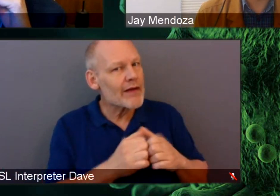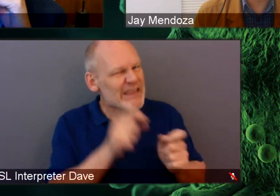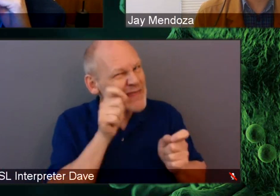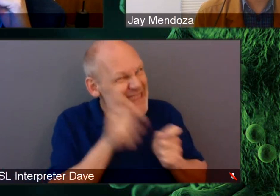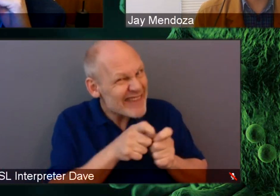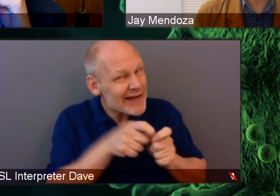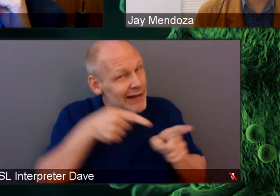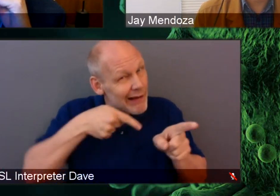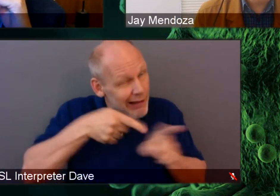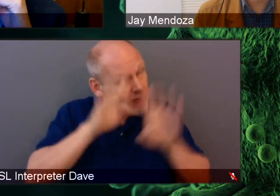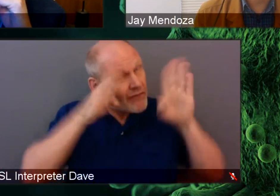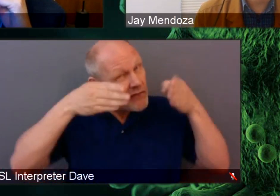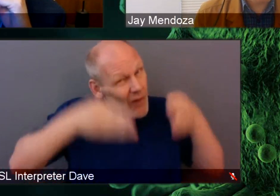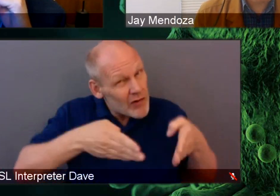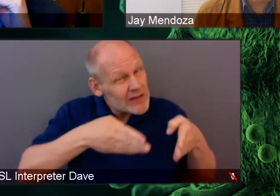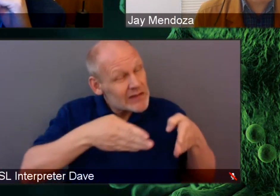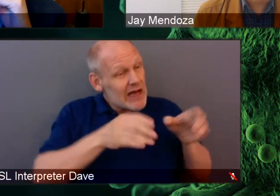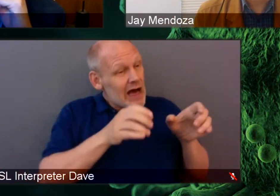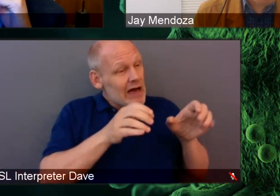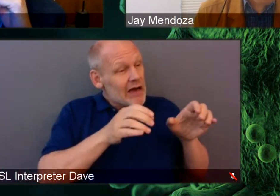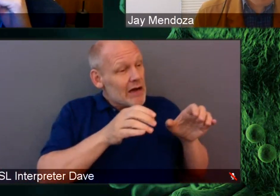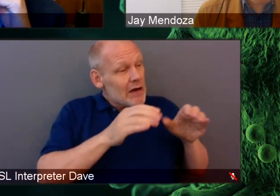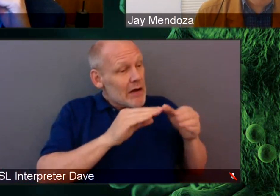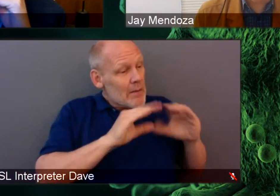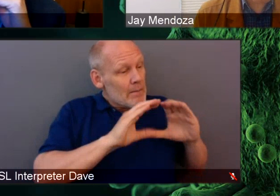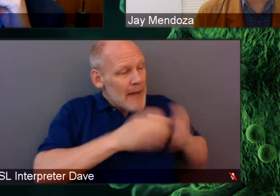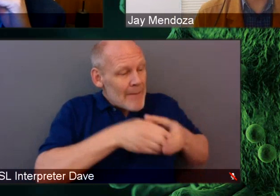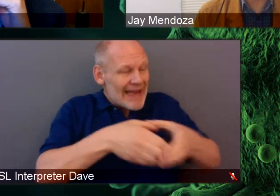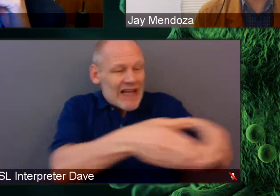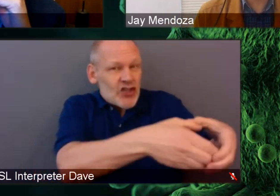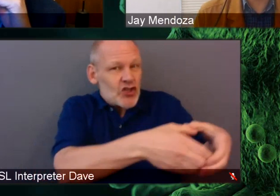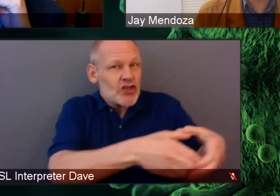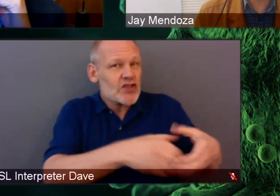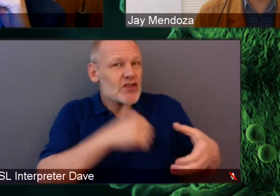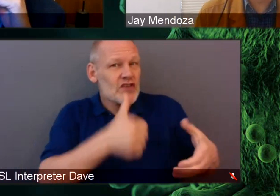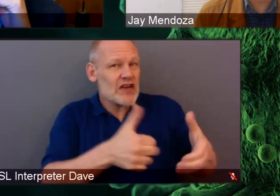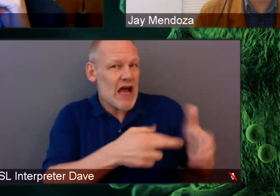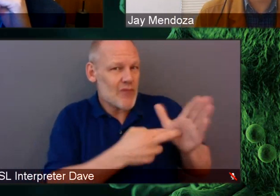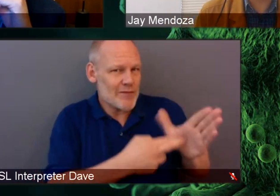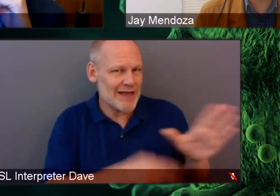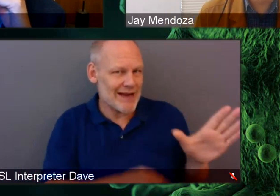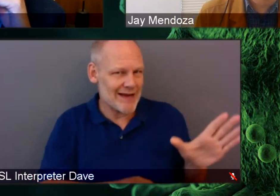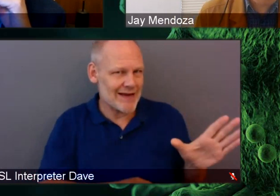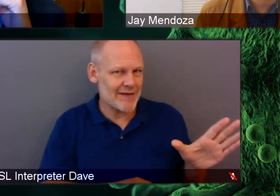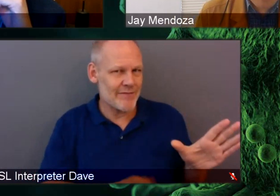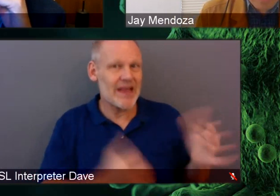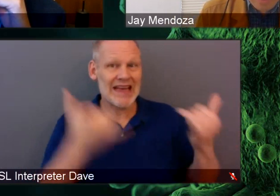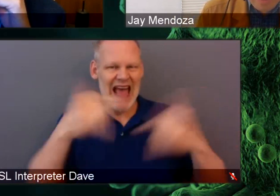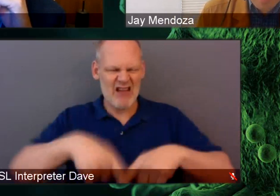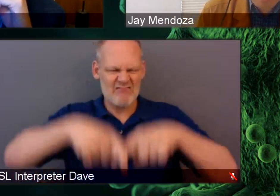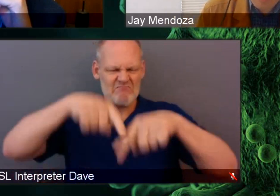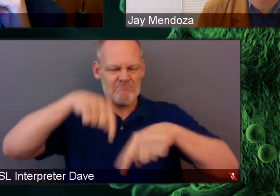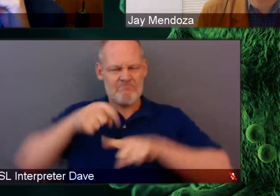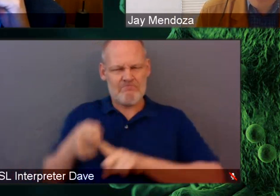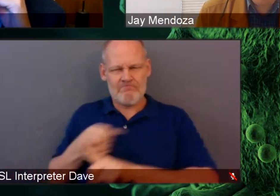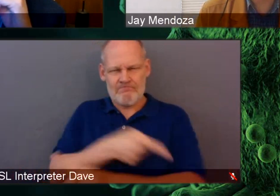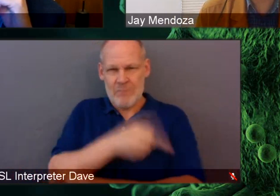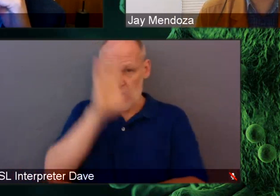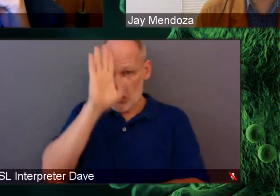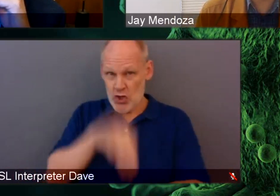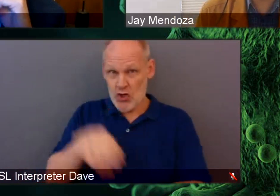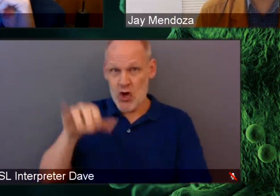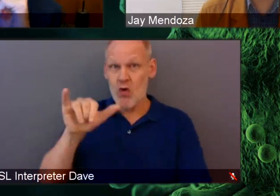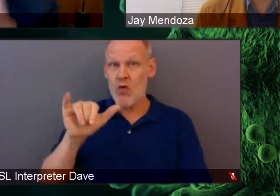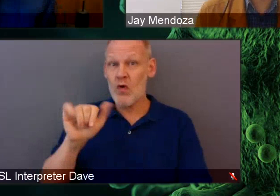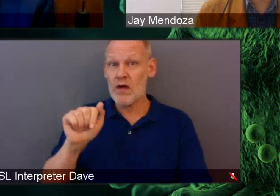the, in the lower Yakima Valley, which, you know, as you know, is a majority Hispanic. But they, they